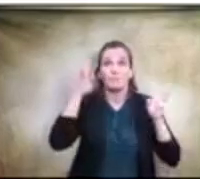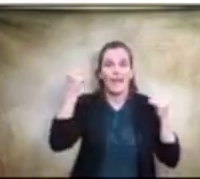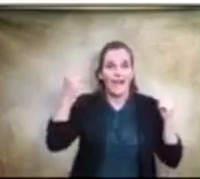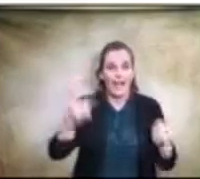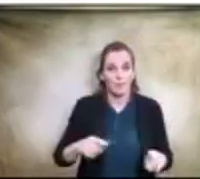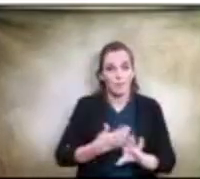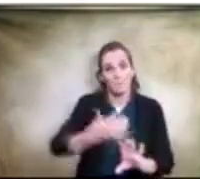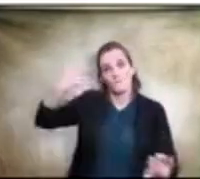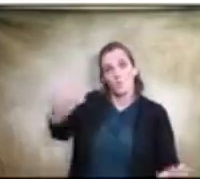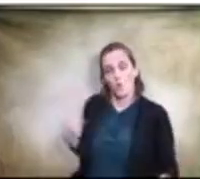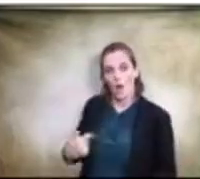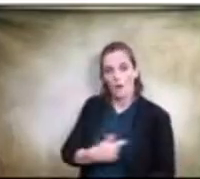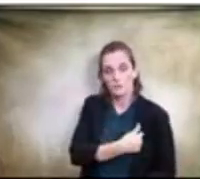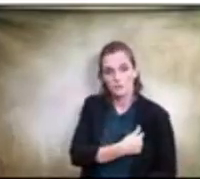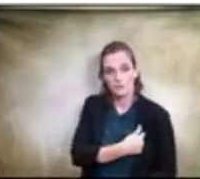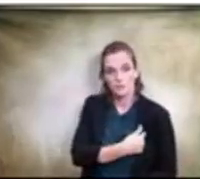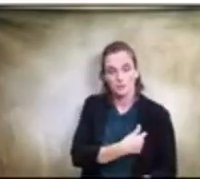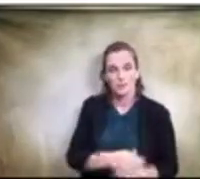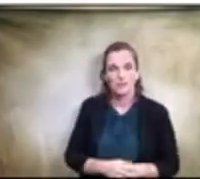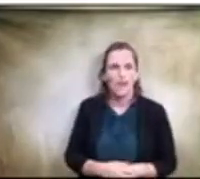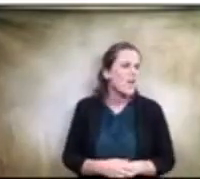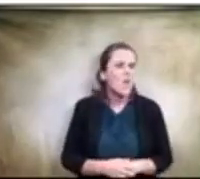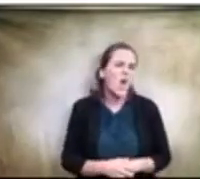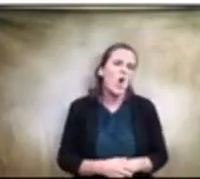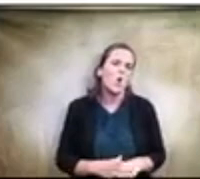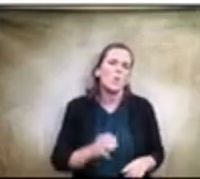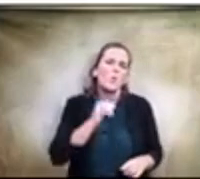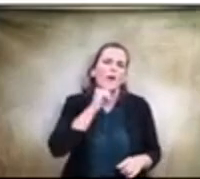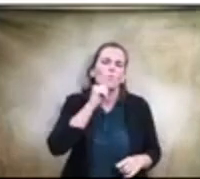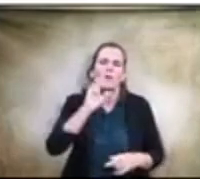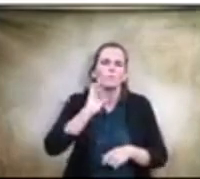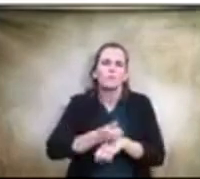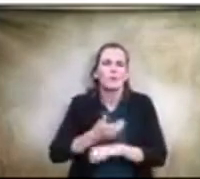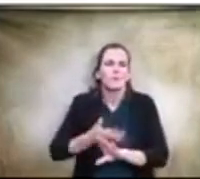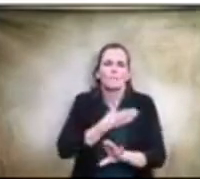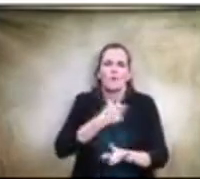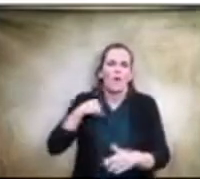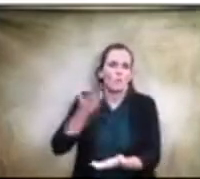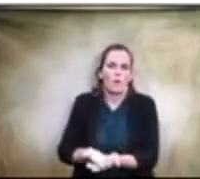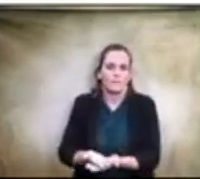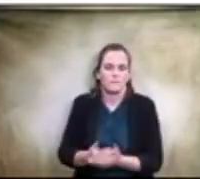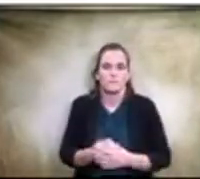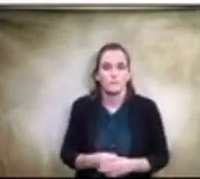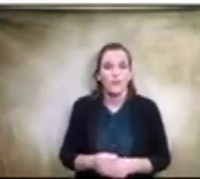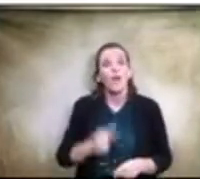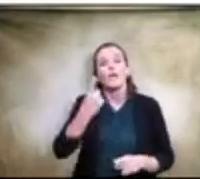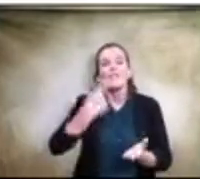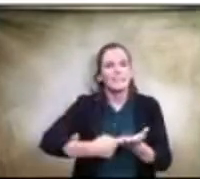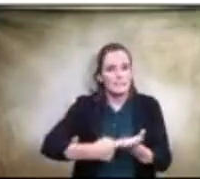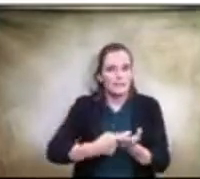No, this was not necessarily in play prior to my arrival. What the discussion came about was that we need